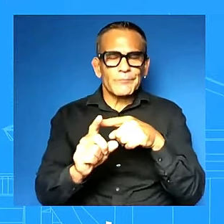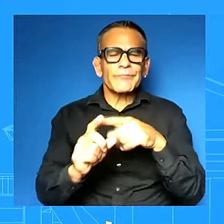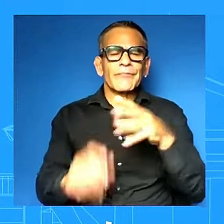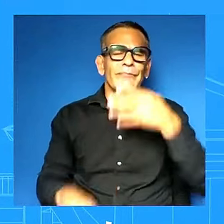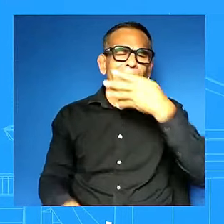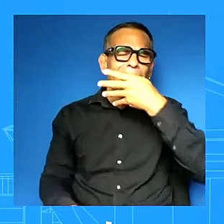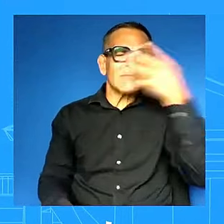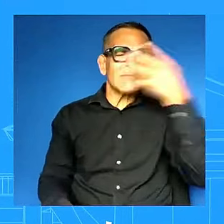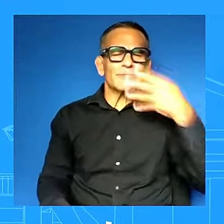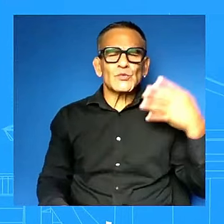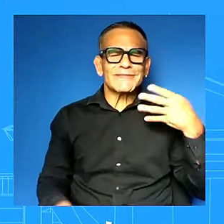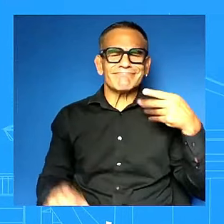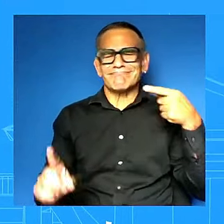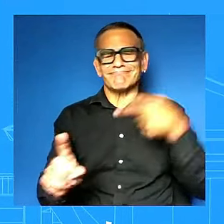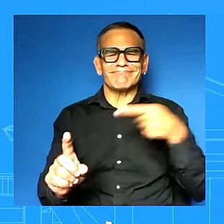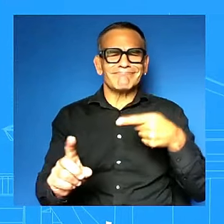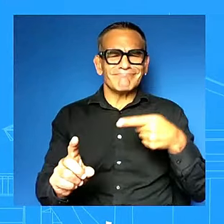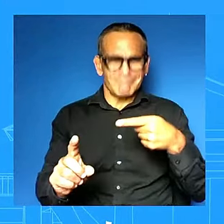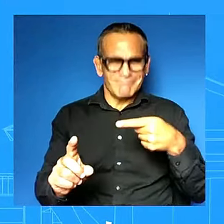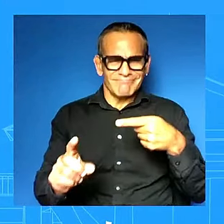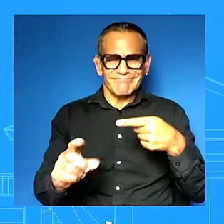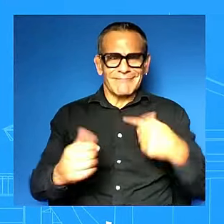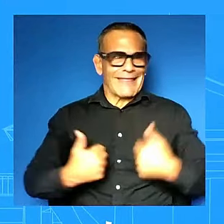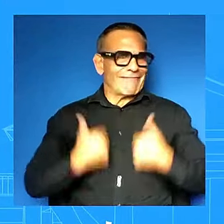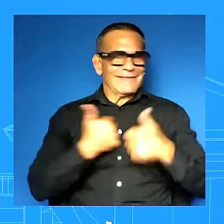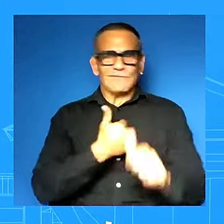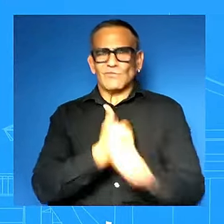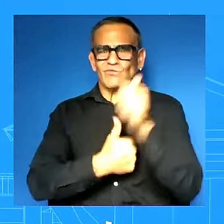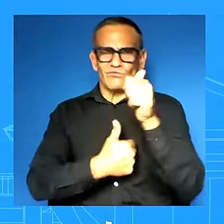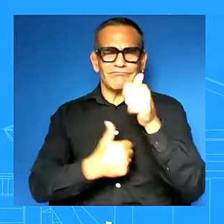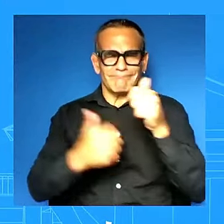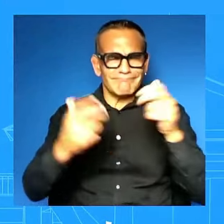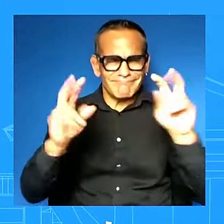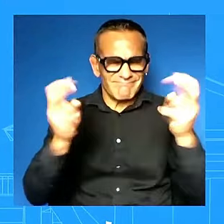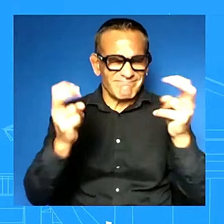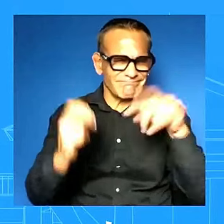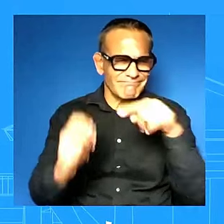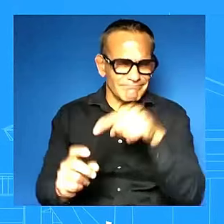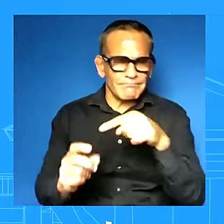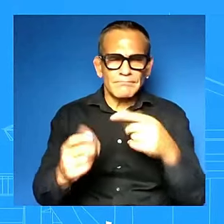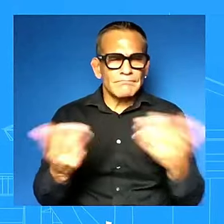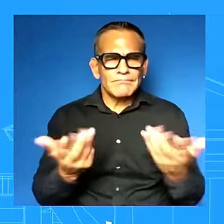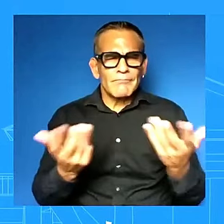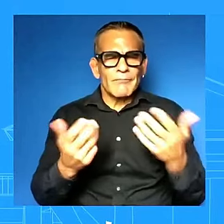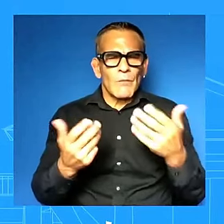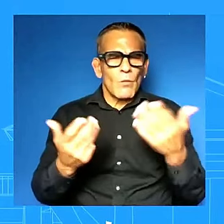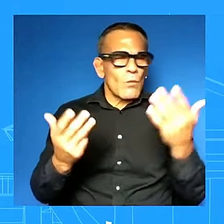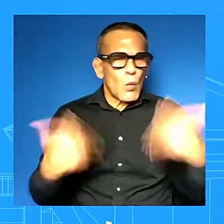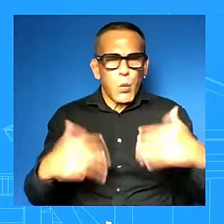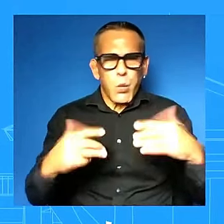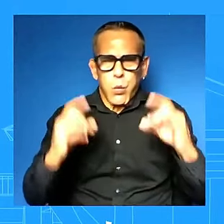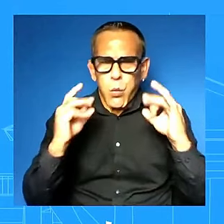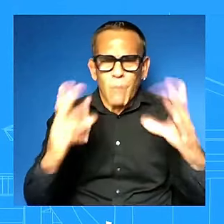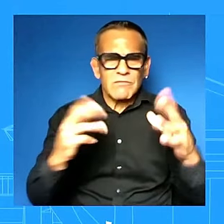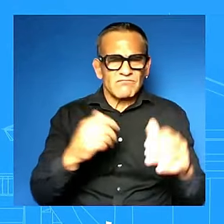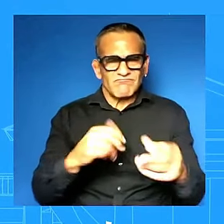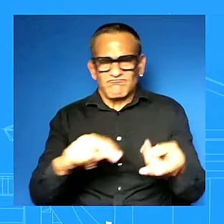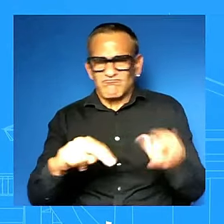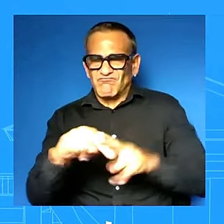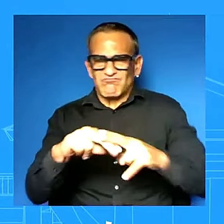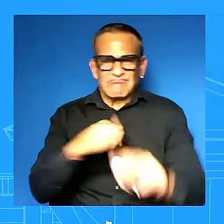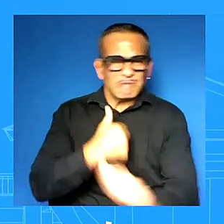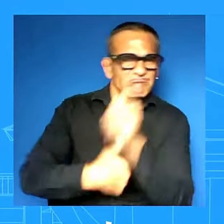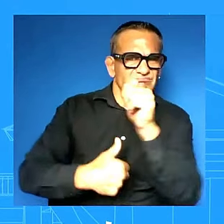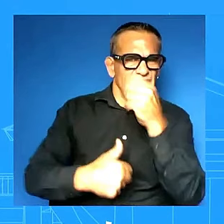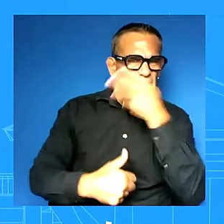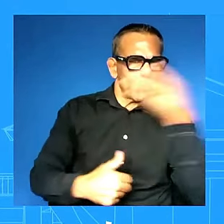are you about a potential rise in threats or even hate crimes targeting migrants i mean when